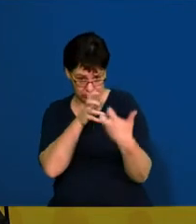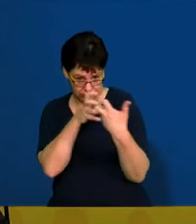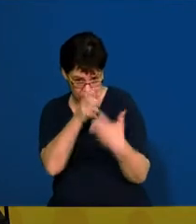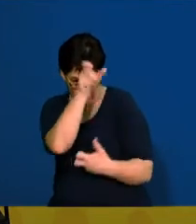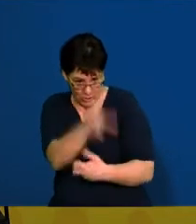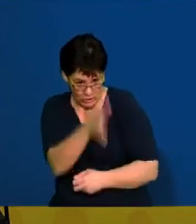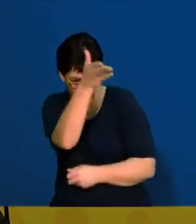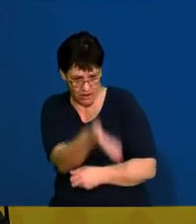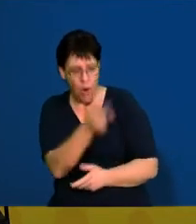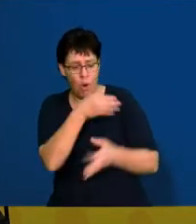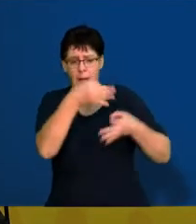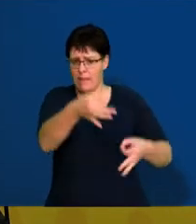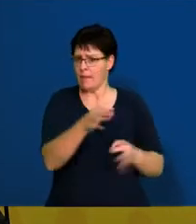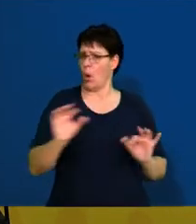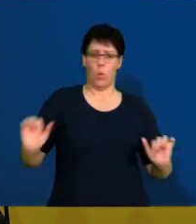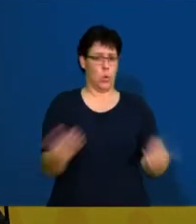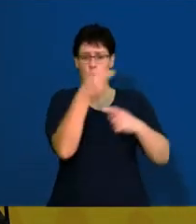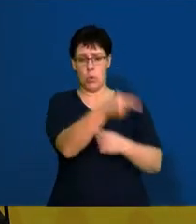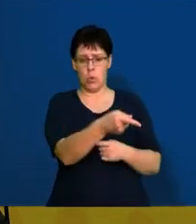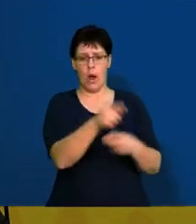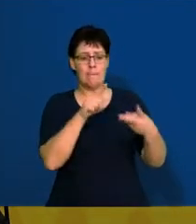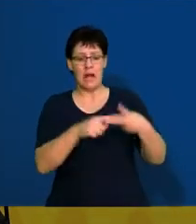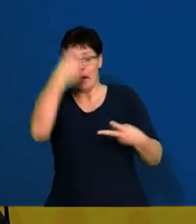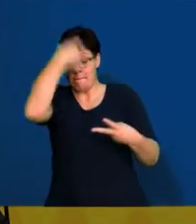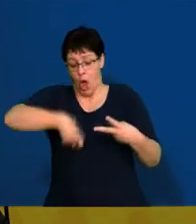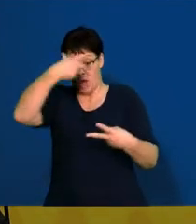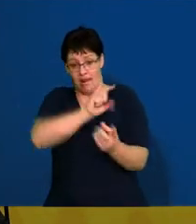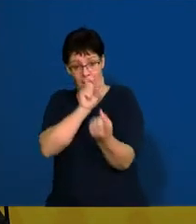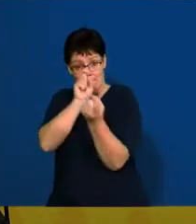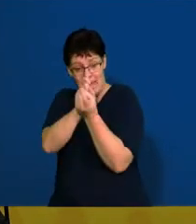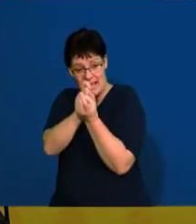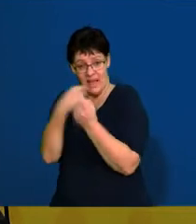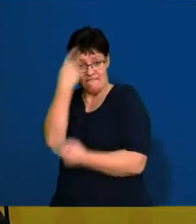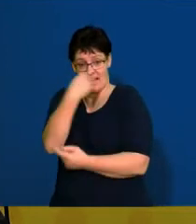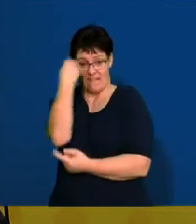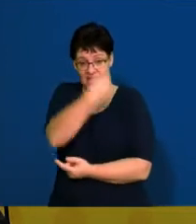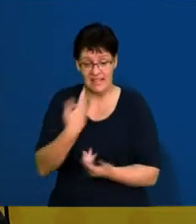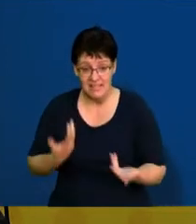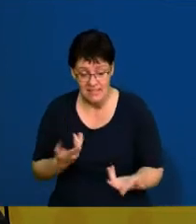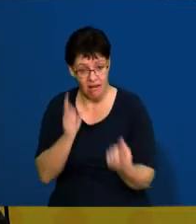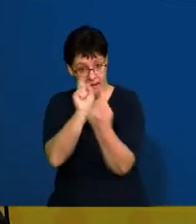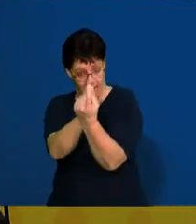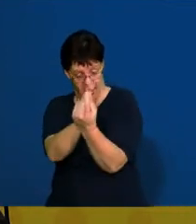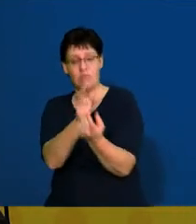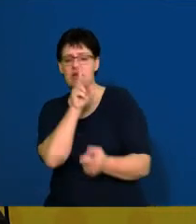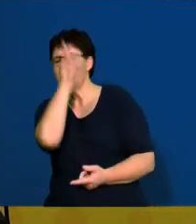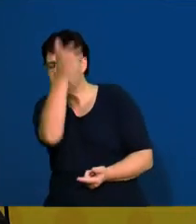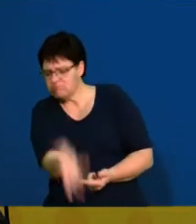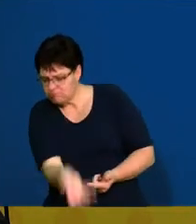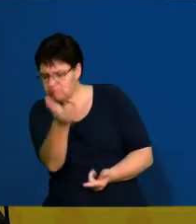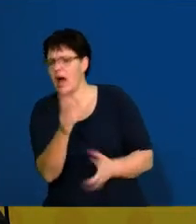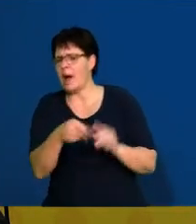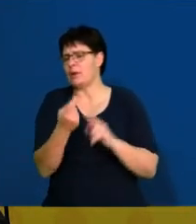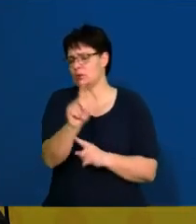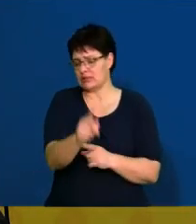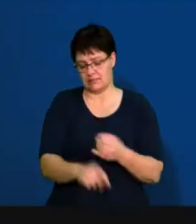the right person because on paper they might look amazing but we want to meet them face to face, see what they're actually about.